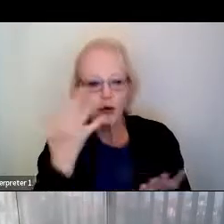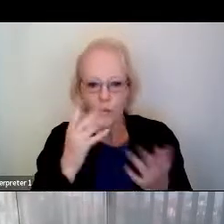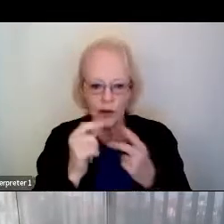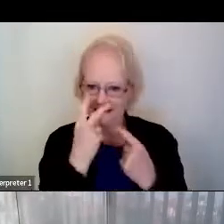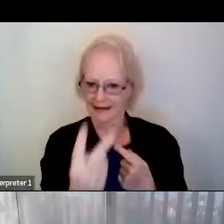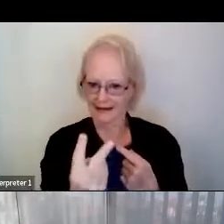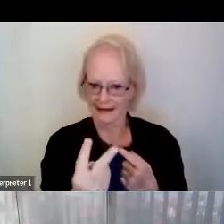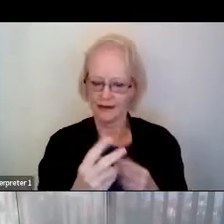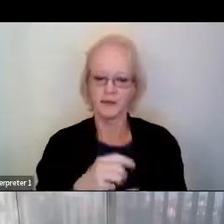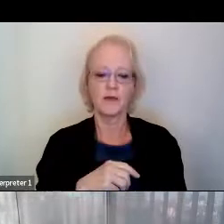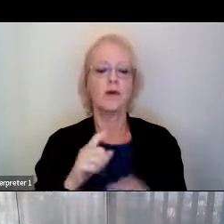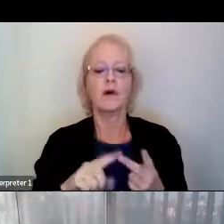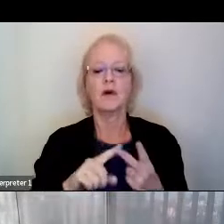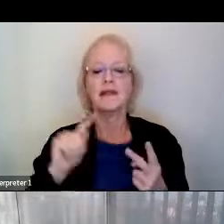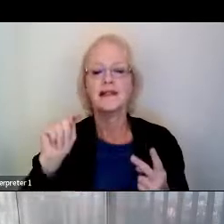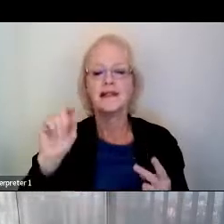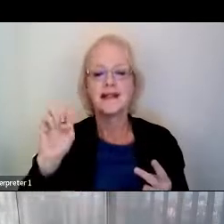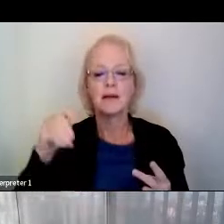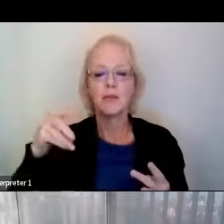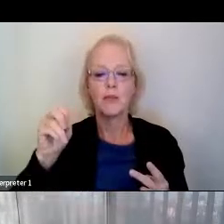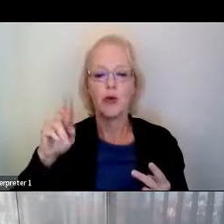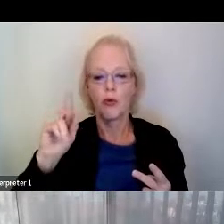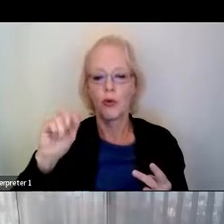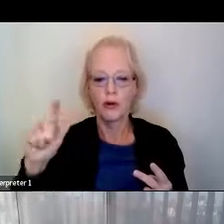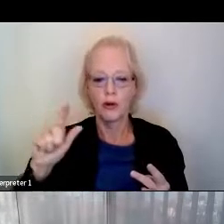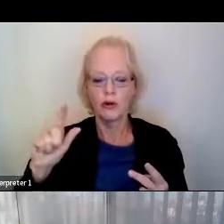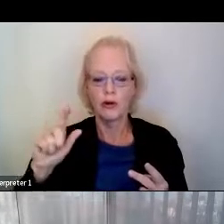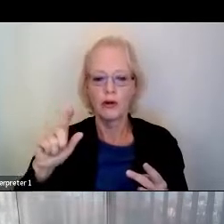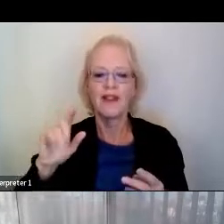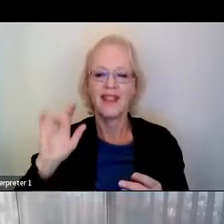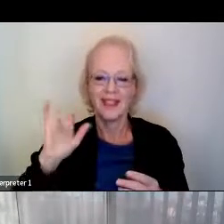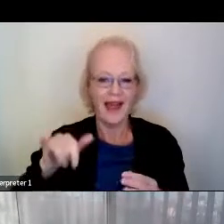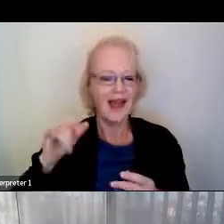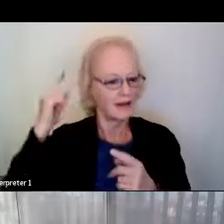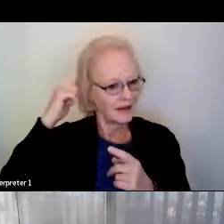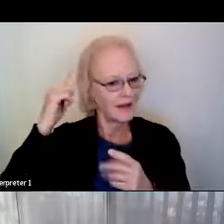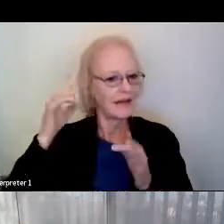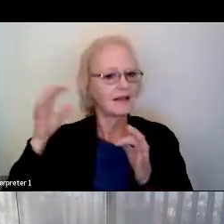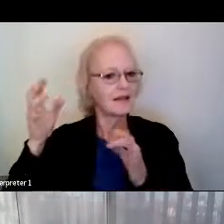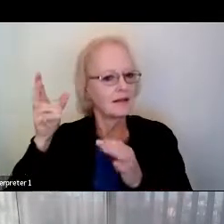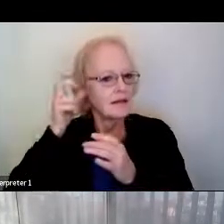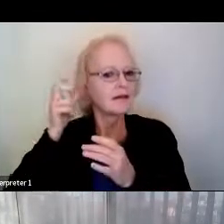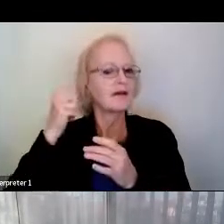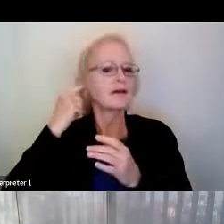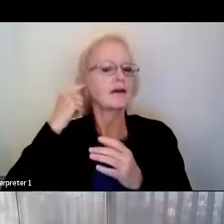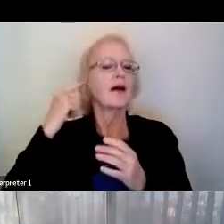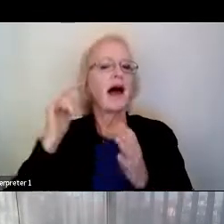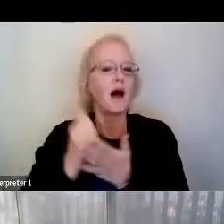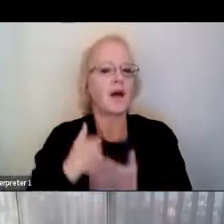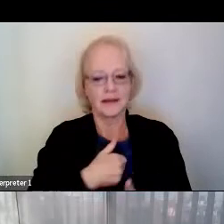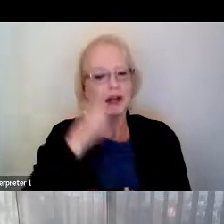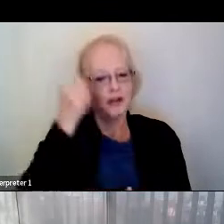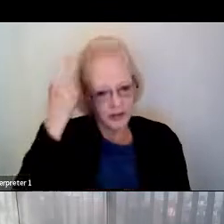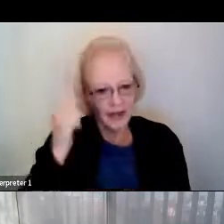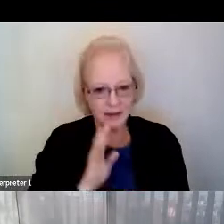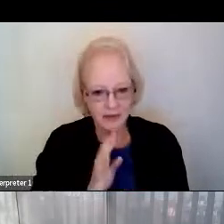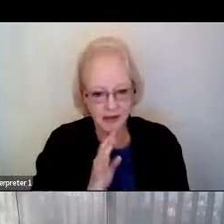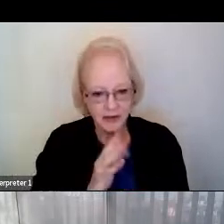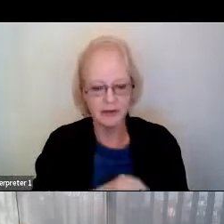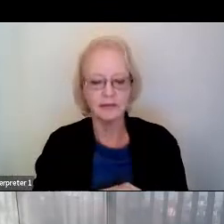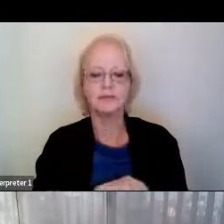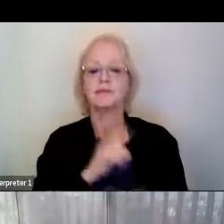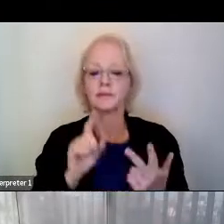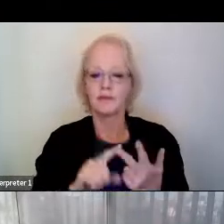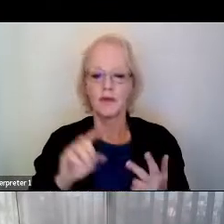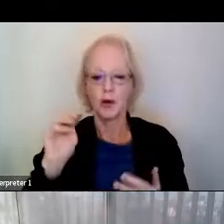lobe, which is playing a role in understanding what we hear. And so that helps us understand speech. And then also kind of broadly, you have